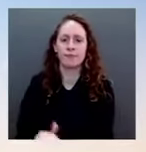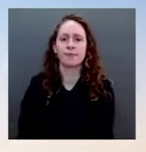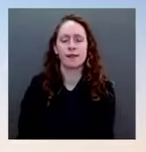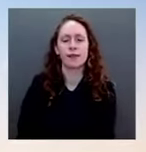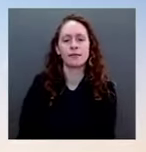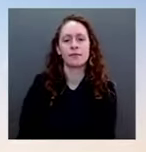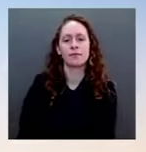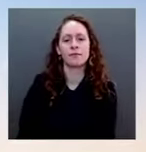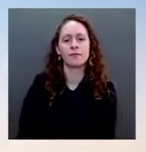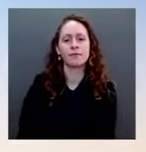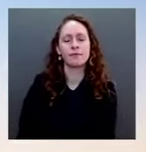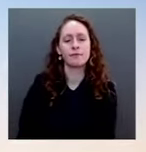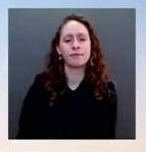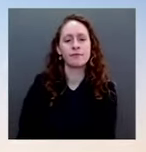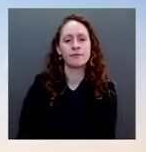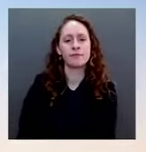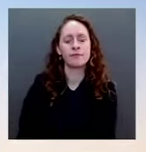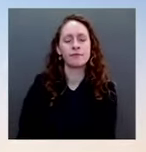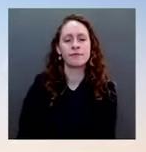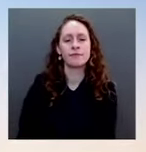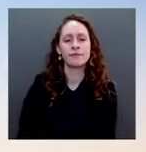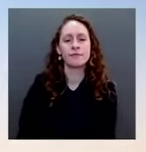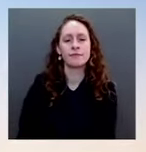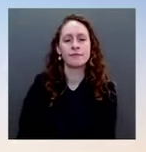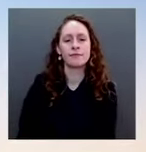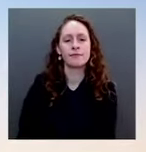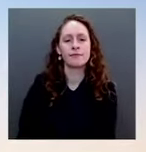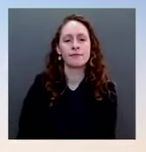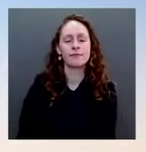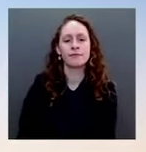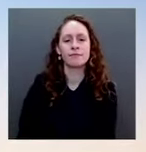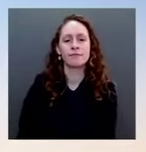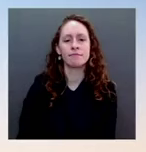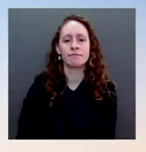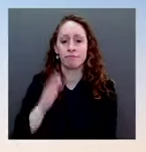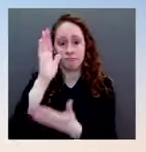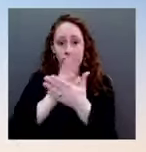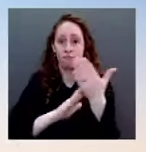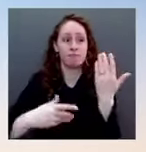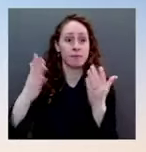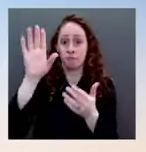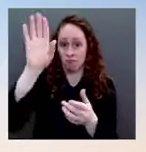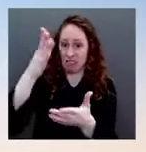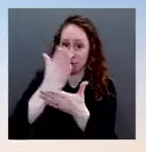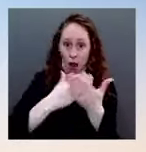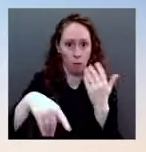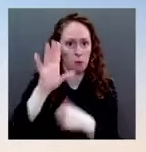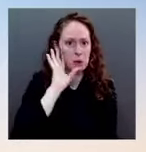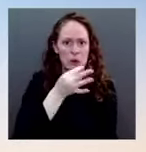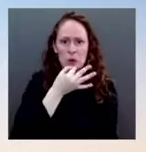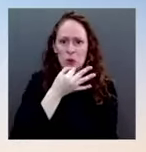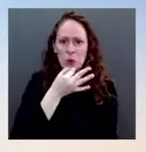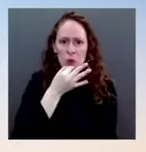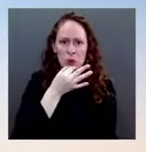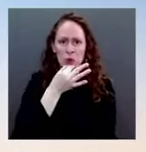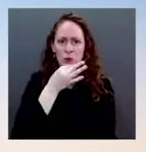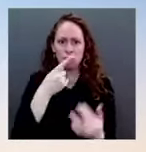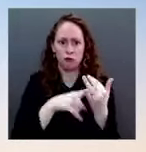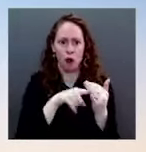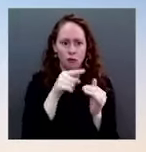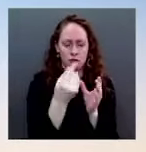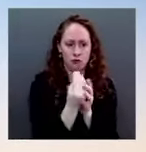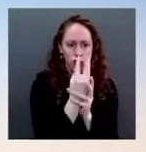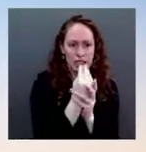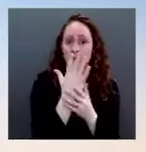I can't actually point to you right now, but there's no reason why that shouldn't happen, especially if some of the projects have been in the line for some period of time.